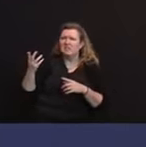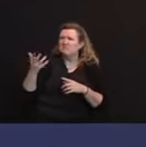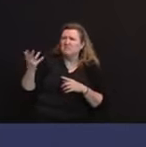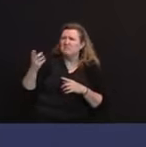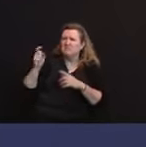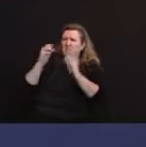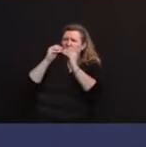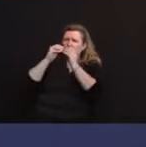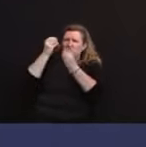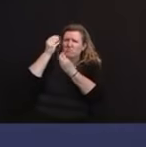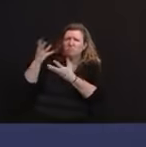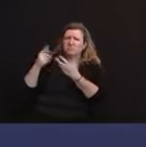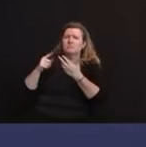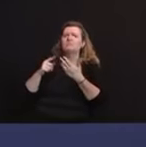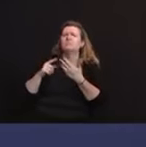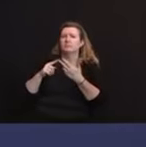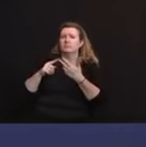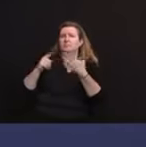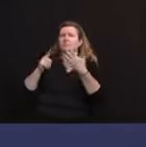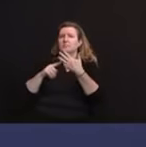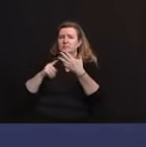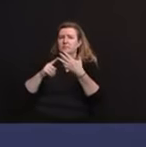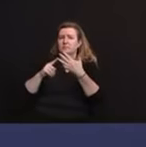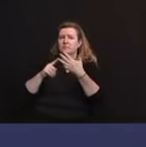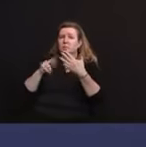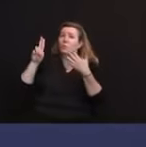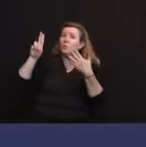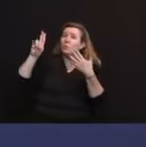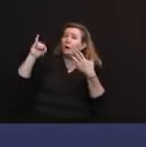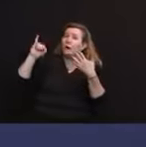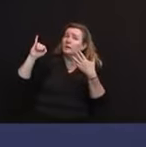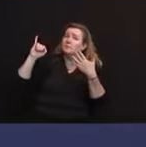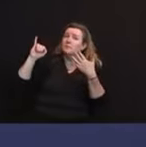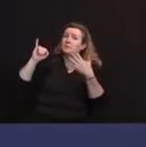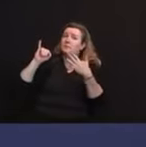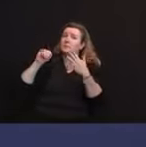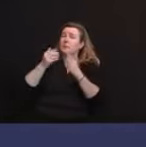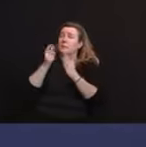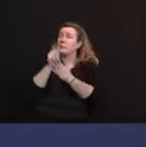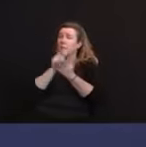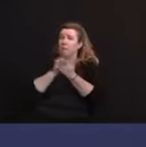plan to sign the unemployment bill on your desk now that the federal stimulus package appears to be in jeopardy?